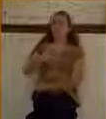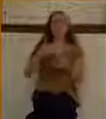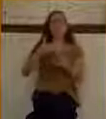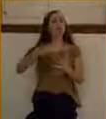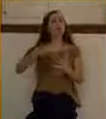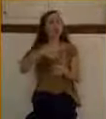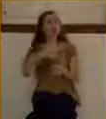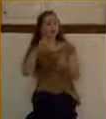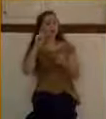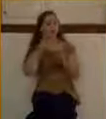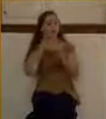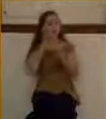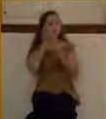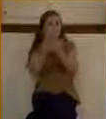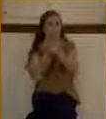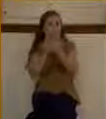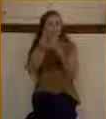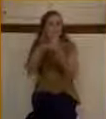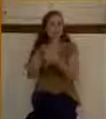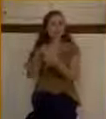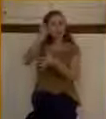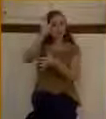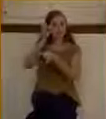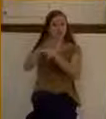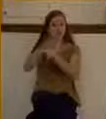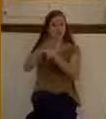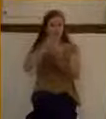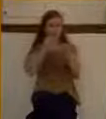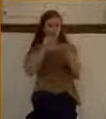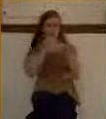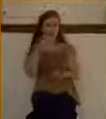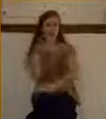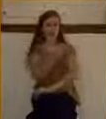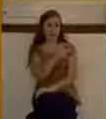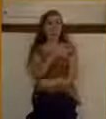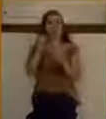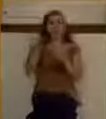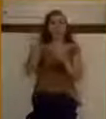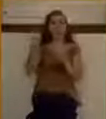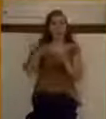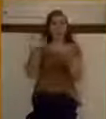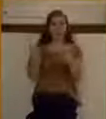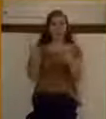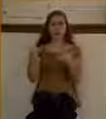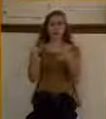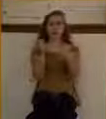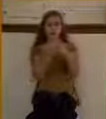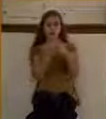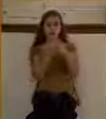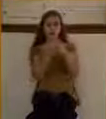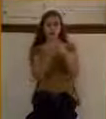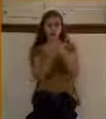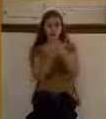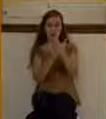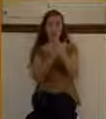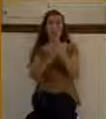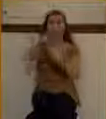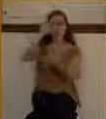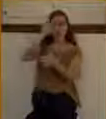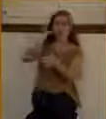can learn from Bartimaeus and apply to today. The first lesson is this, faith seizes God-given